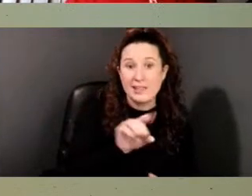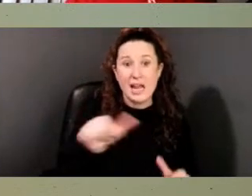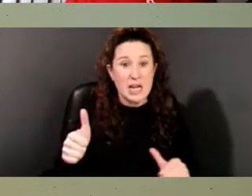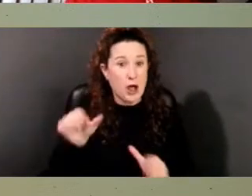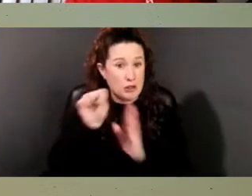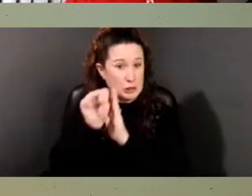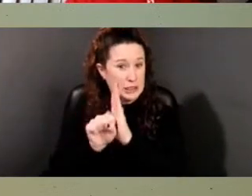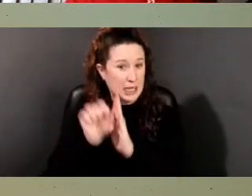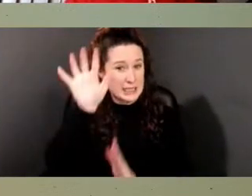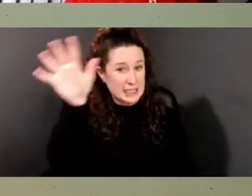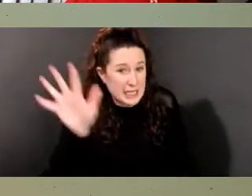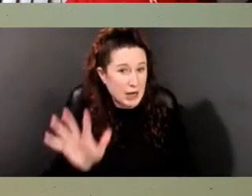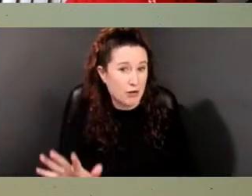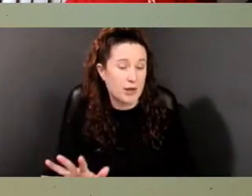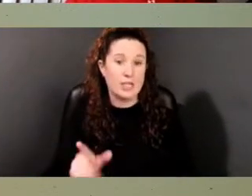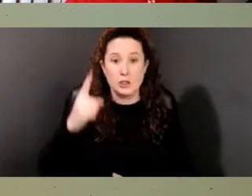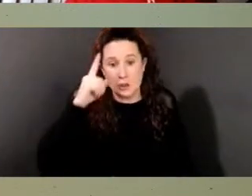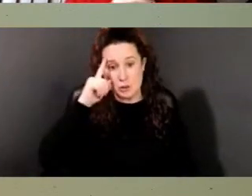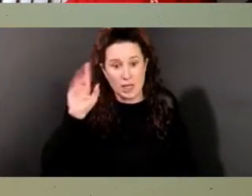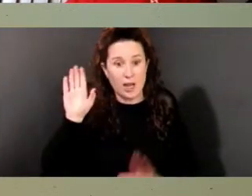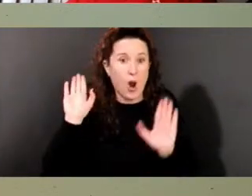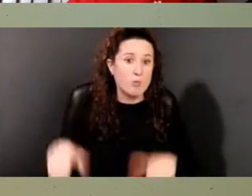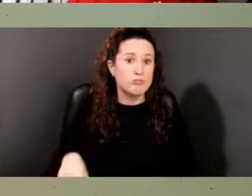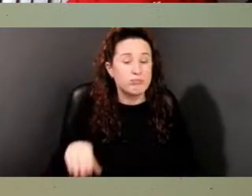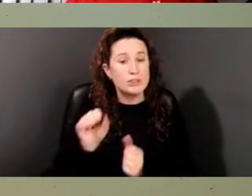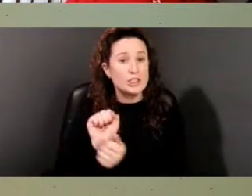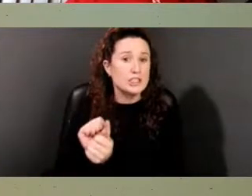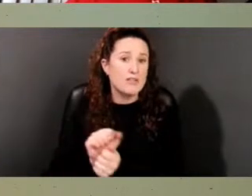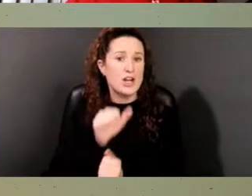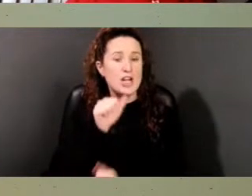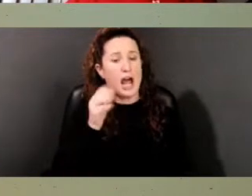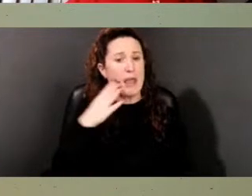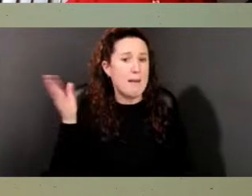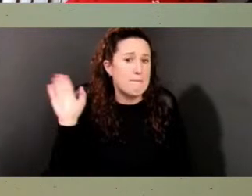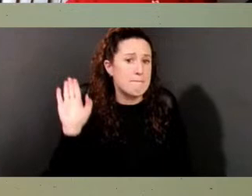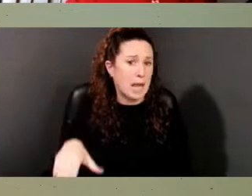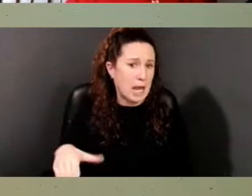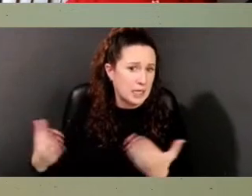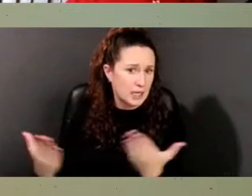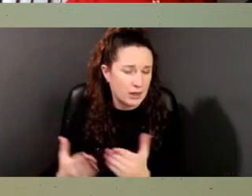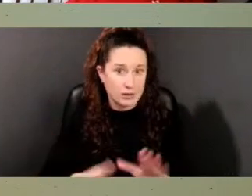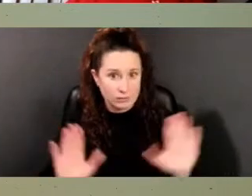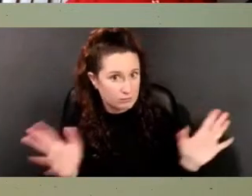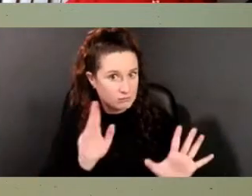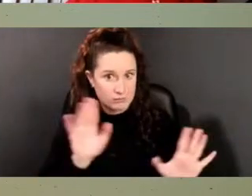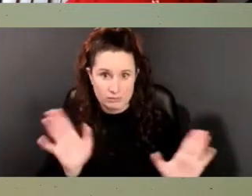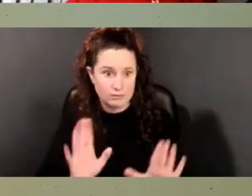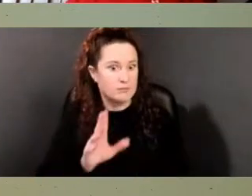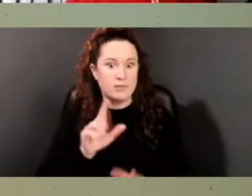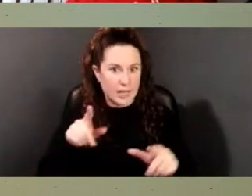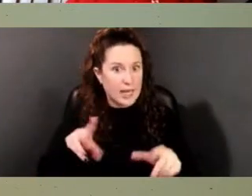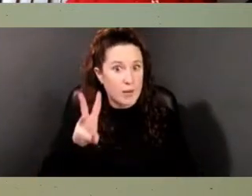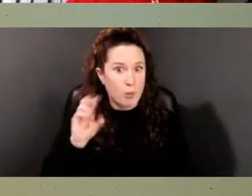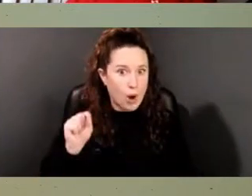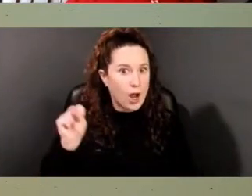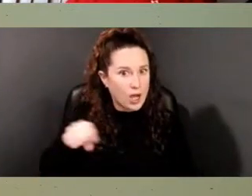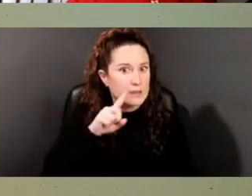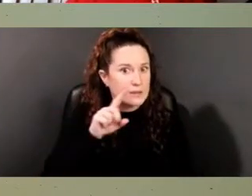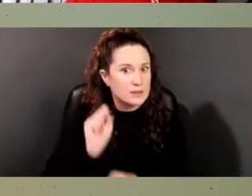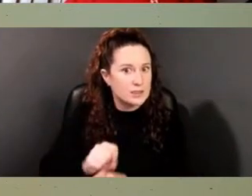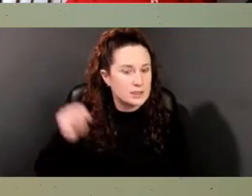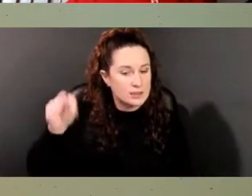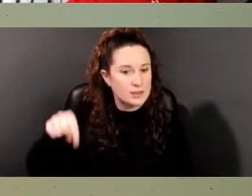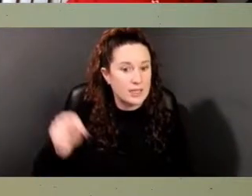wasn't that bad. It wasn't that brutal. It absolutely is. When you're keeping freedom away from anybody that wants to be free, which we all do,